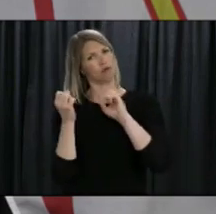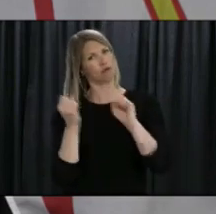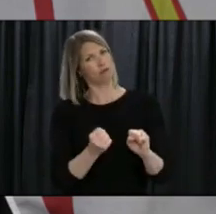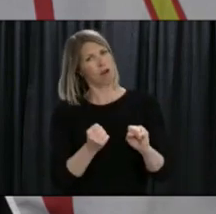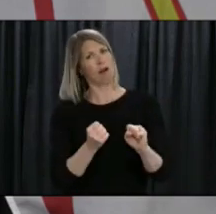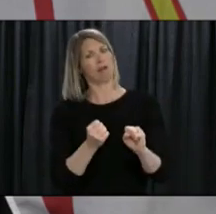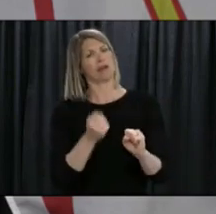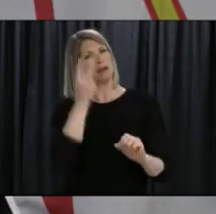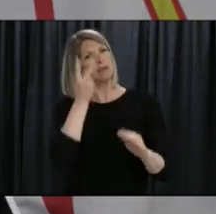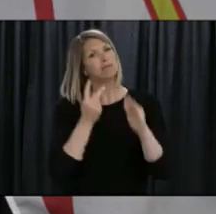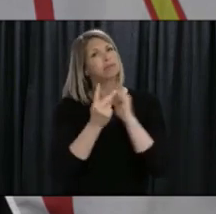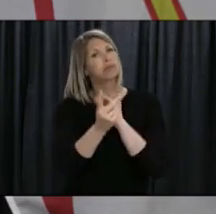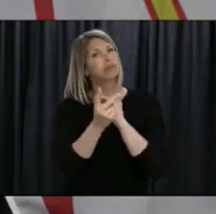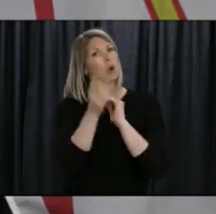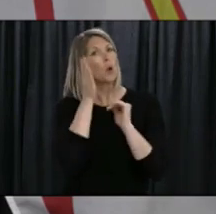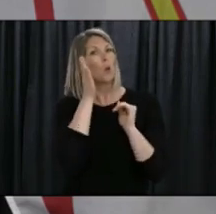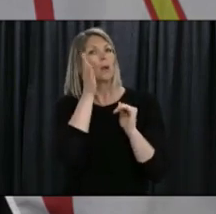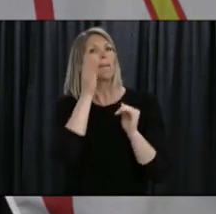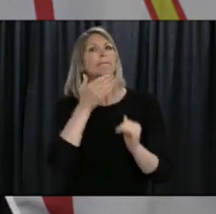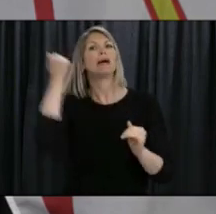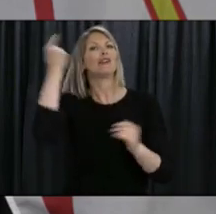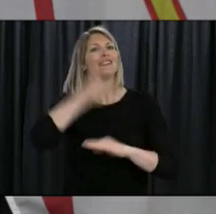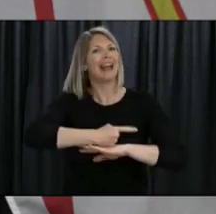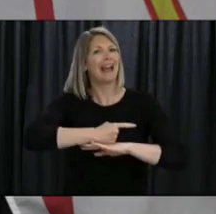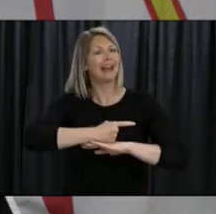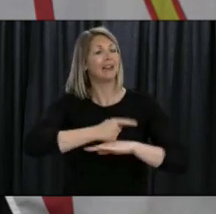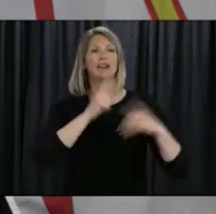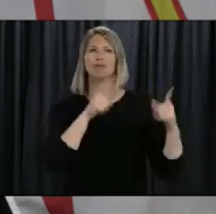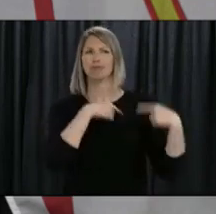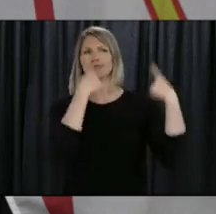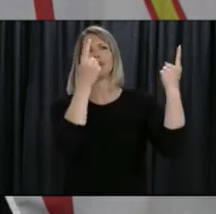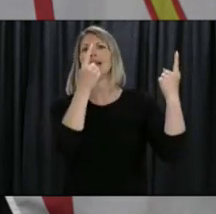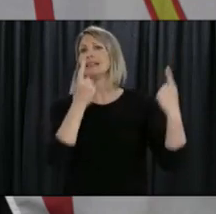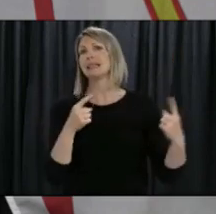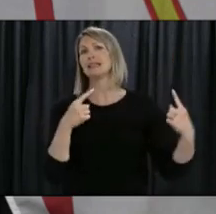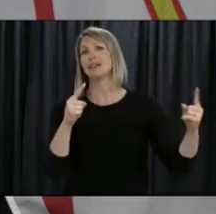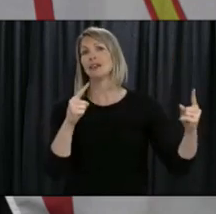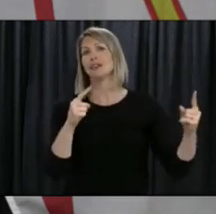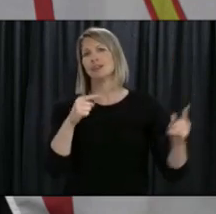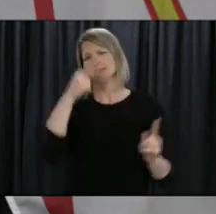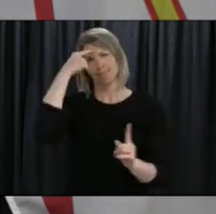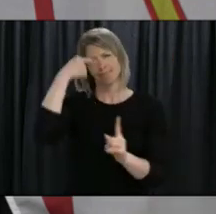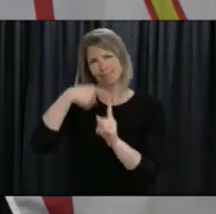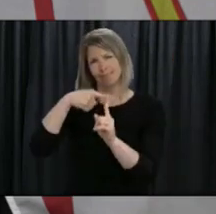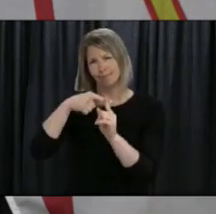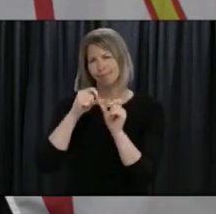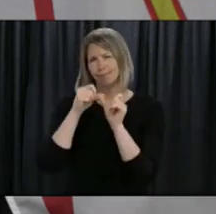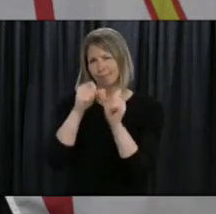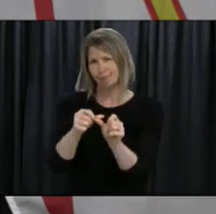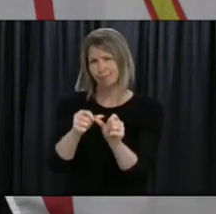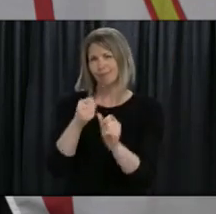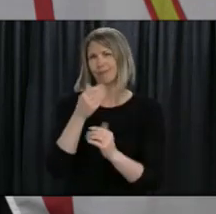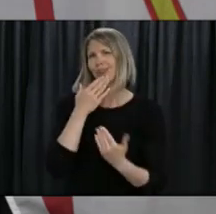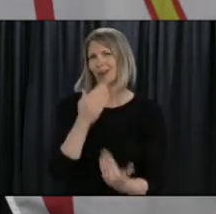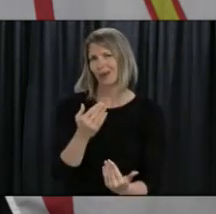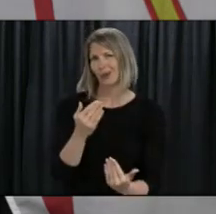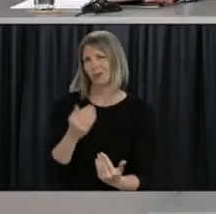and action. We will get through it. We have already come so far. So hold fast, Newfoundland and Labrador. Thank you.